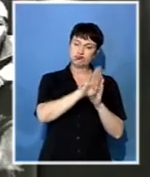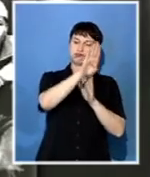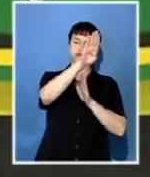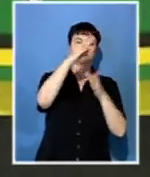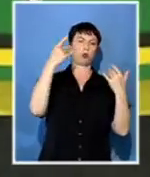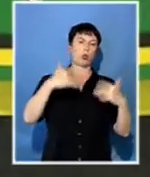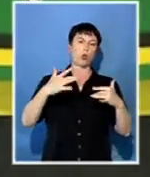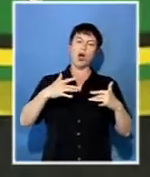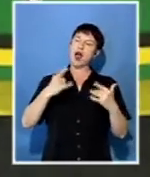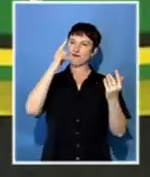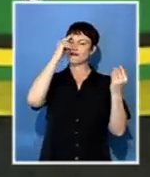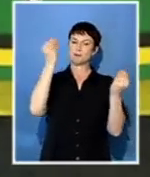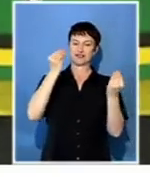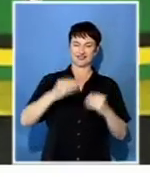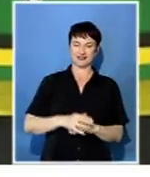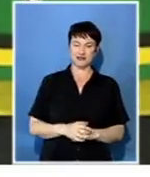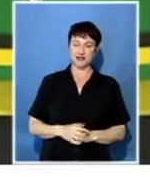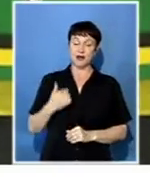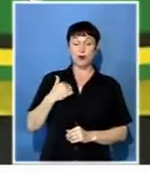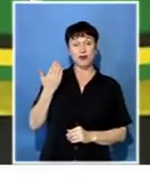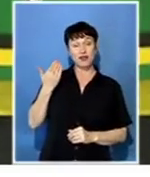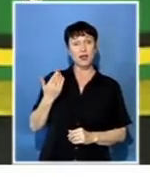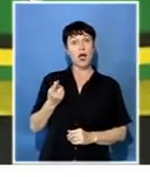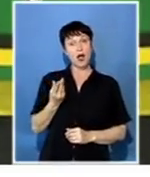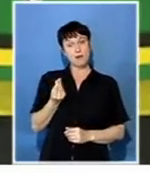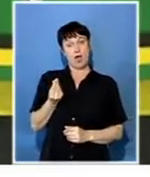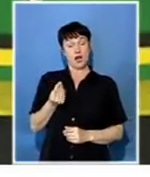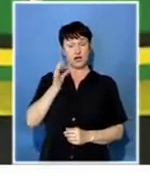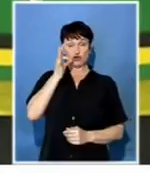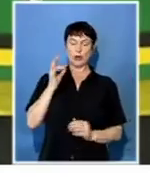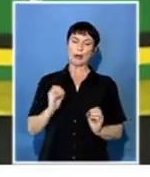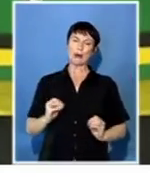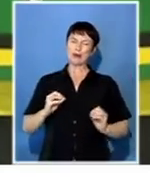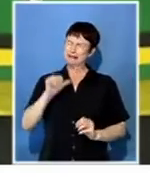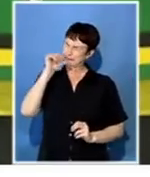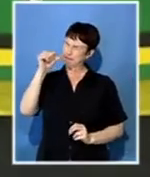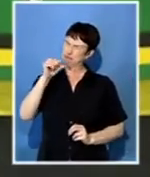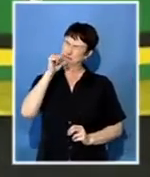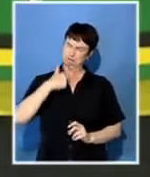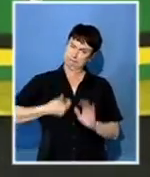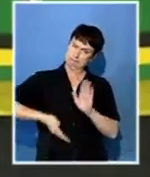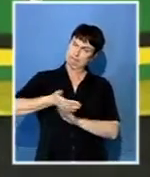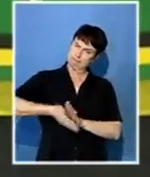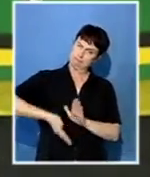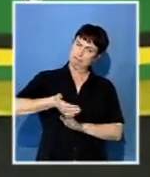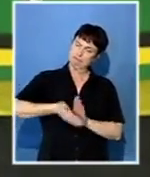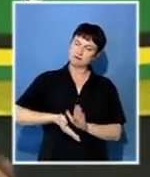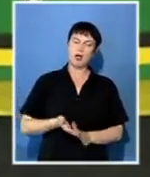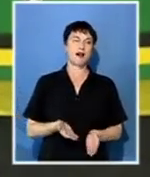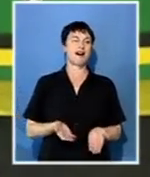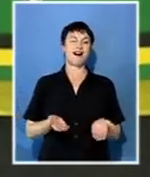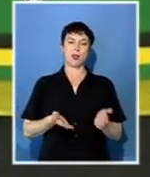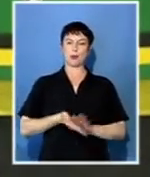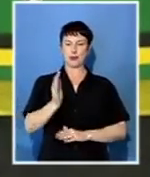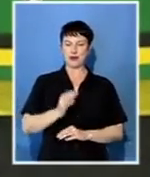stardom. We didn't have much money to live on, but we went on and battled through. And for me, that